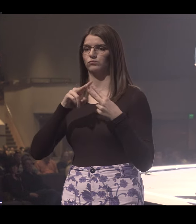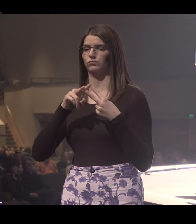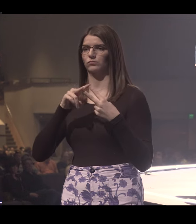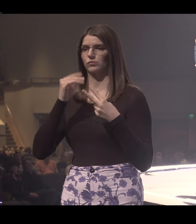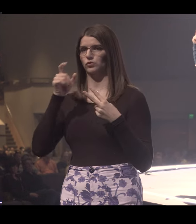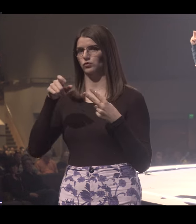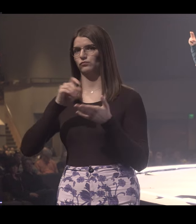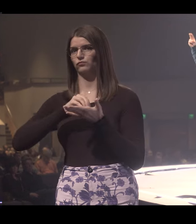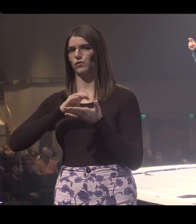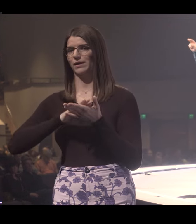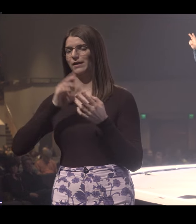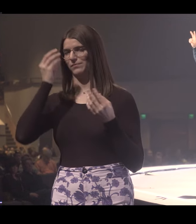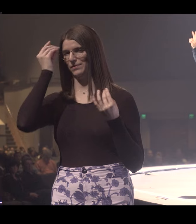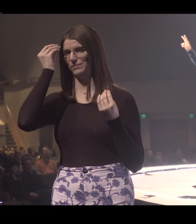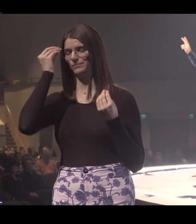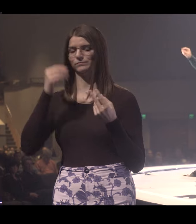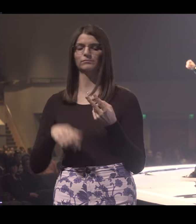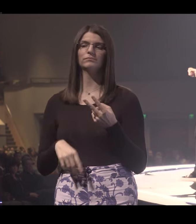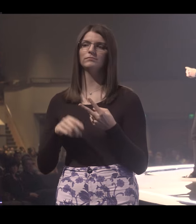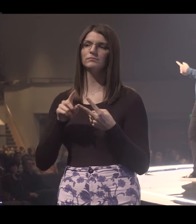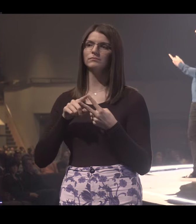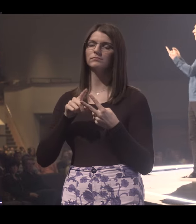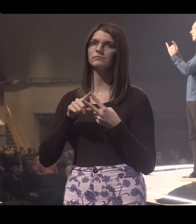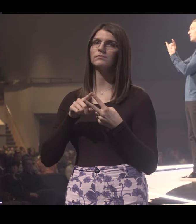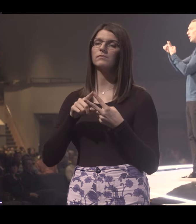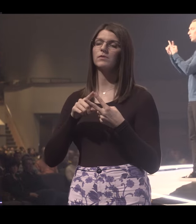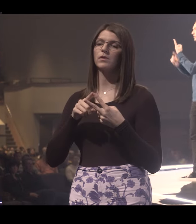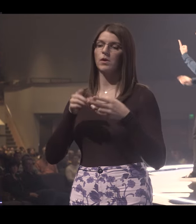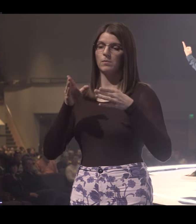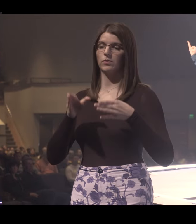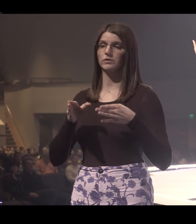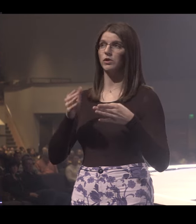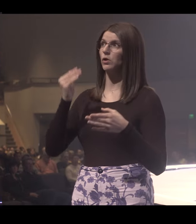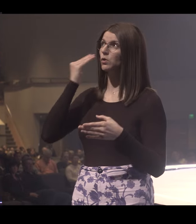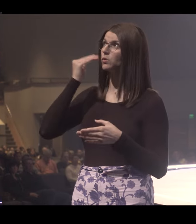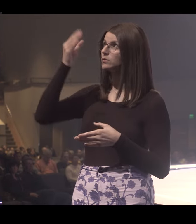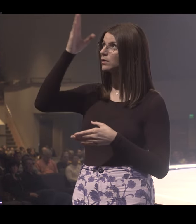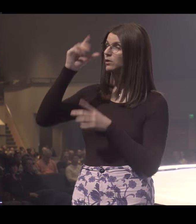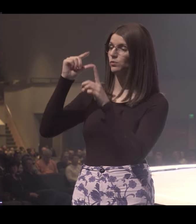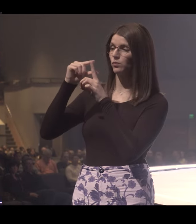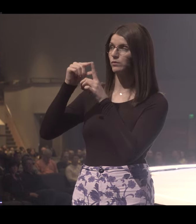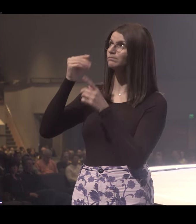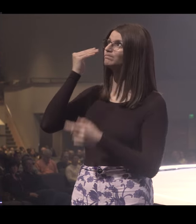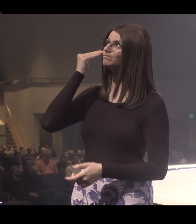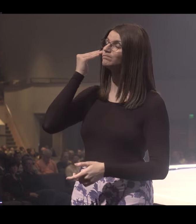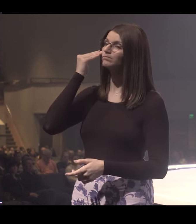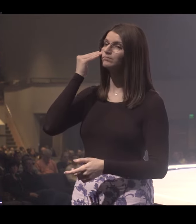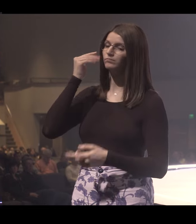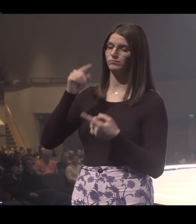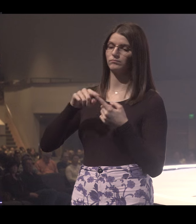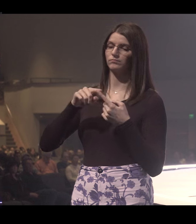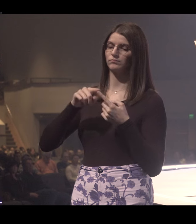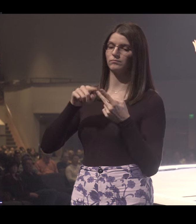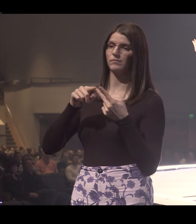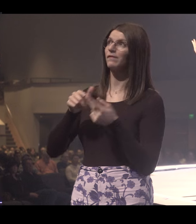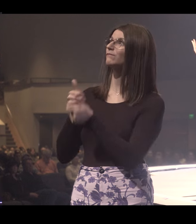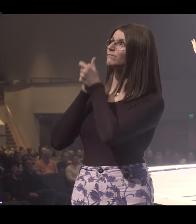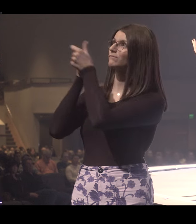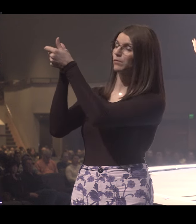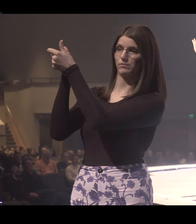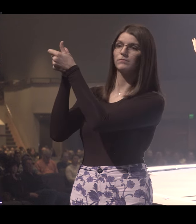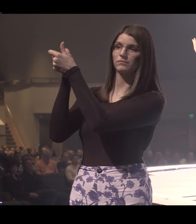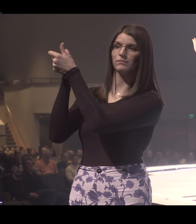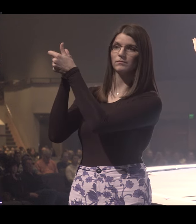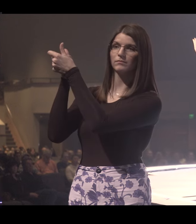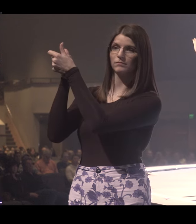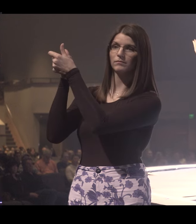You should write this down and meditate on this. A godly person is someone that knows God's word, and they live it